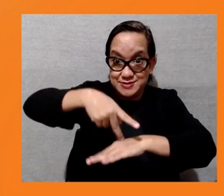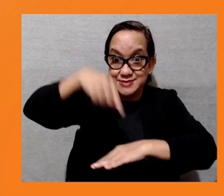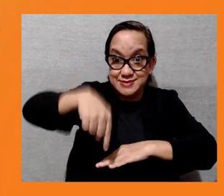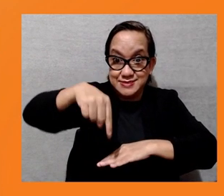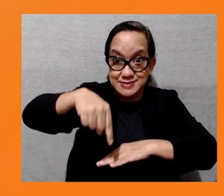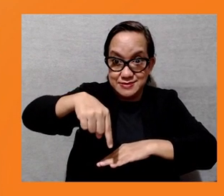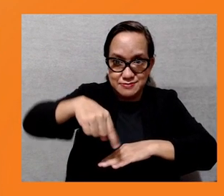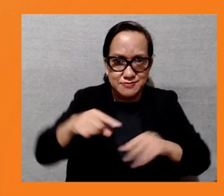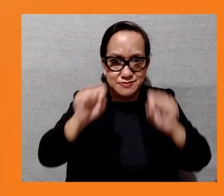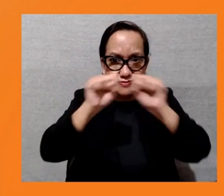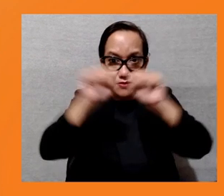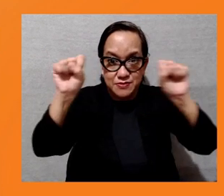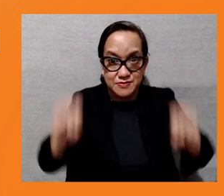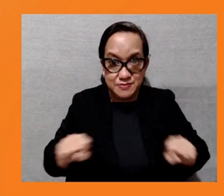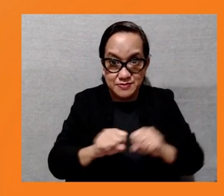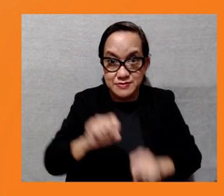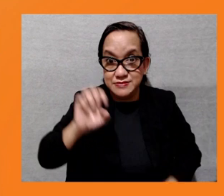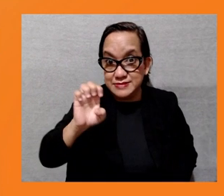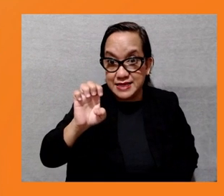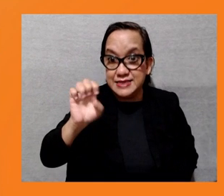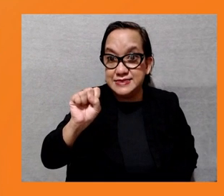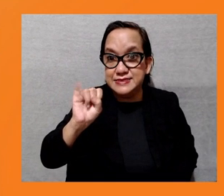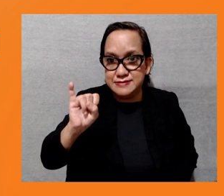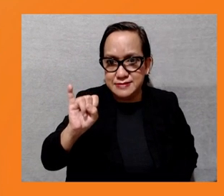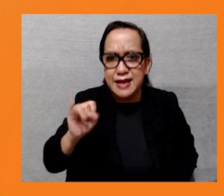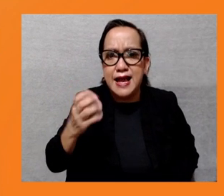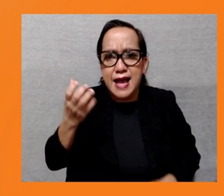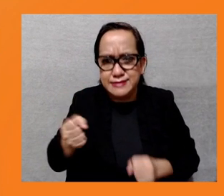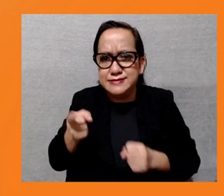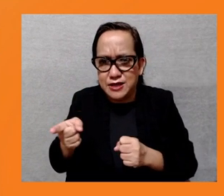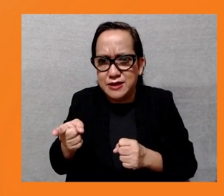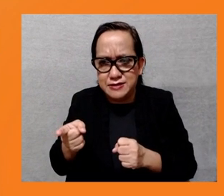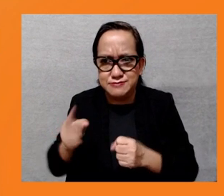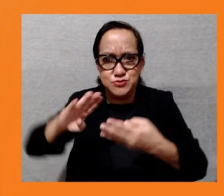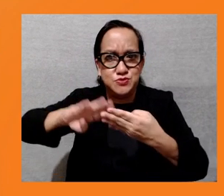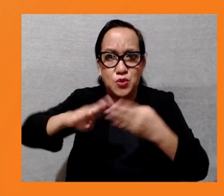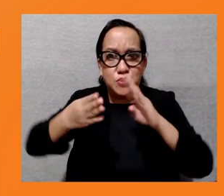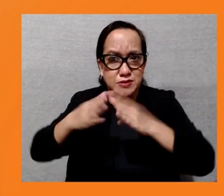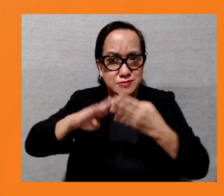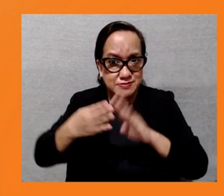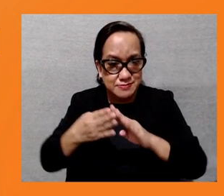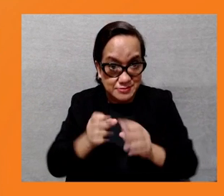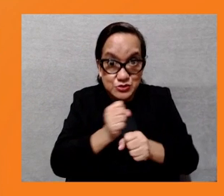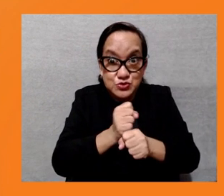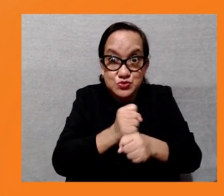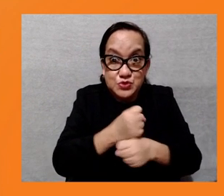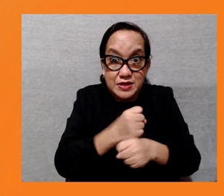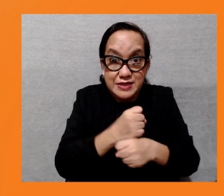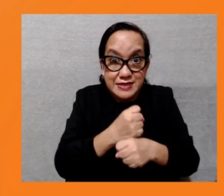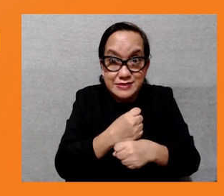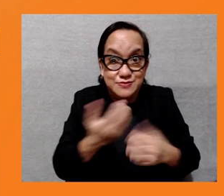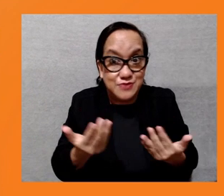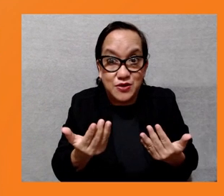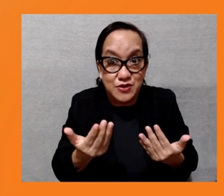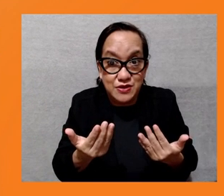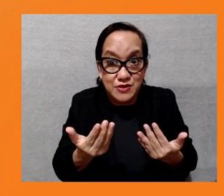folk community during the construction of an access road that caused siltation at the Verdaro Bay, which was the source of